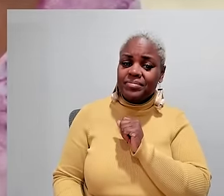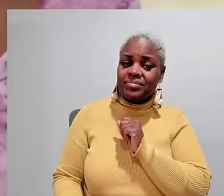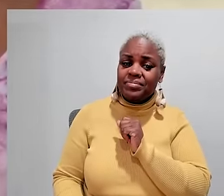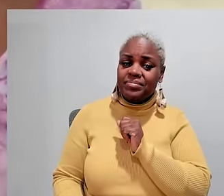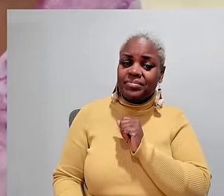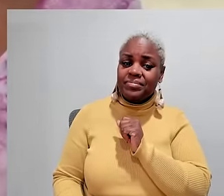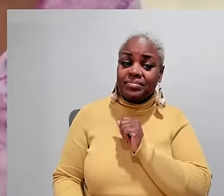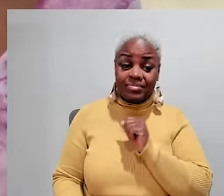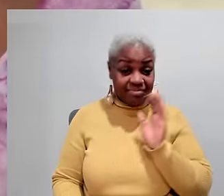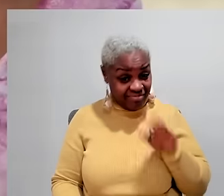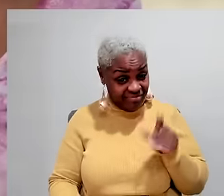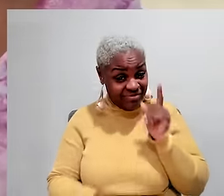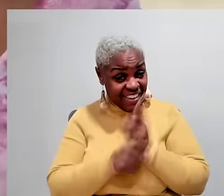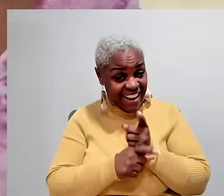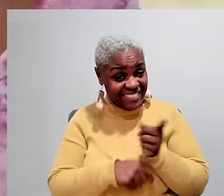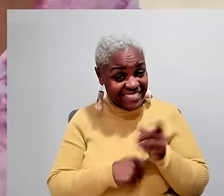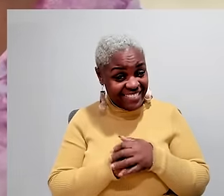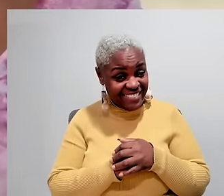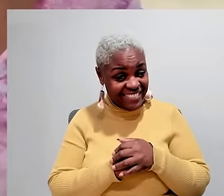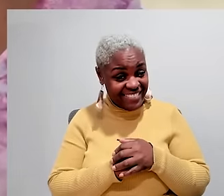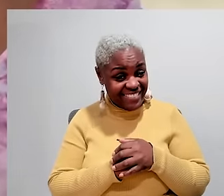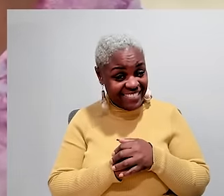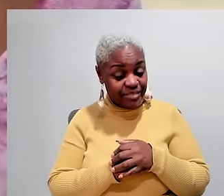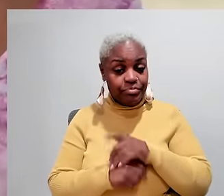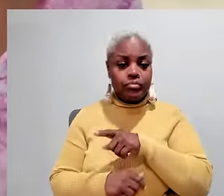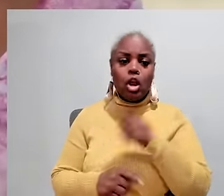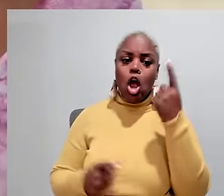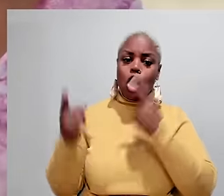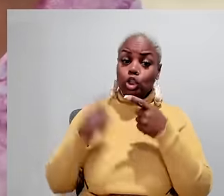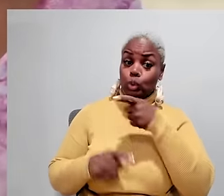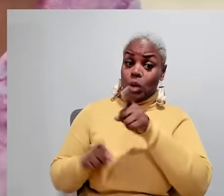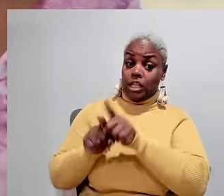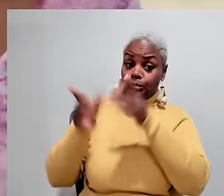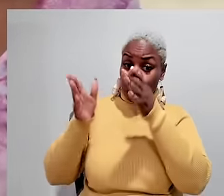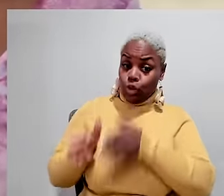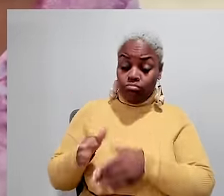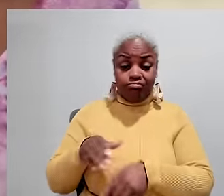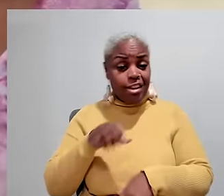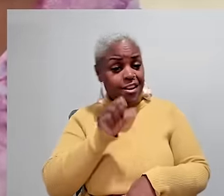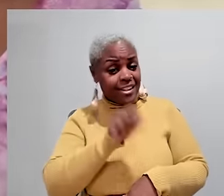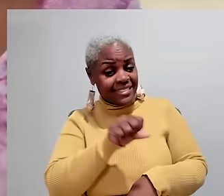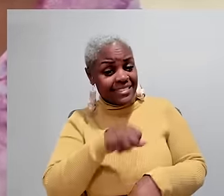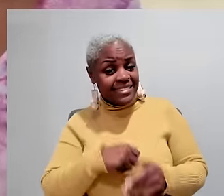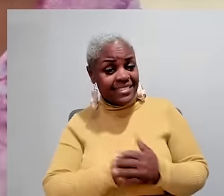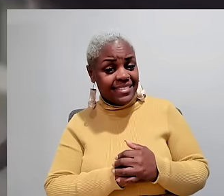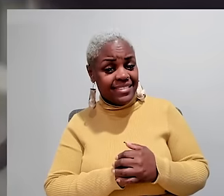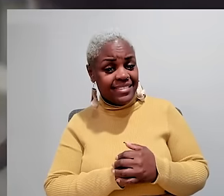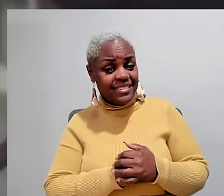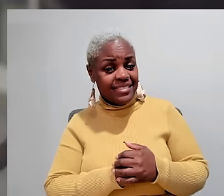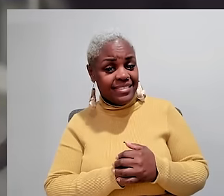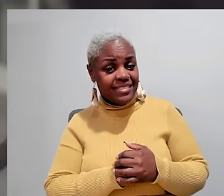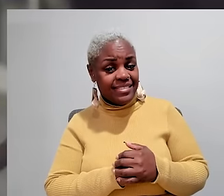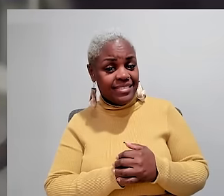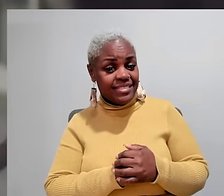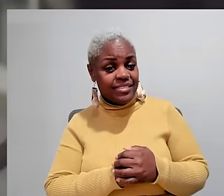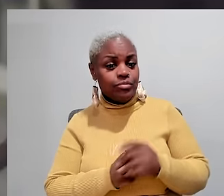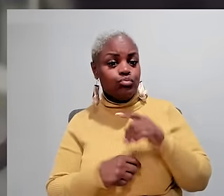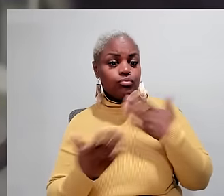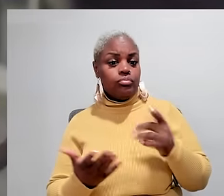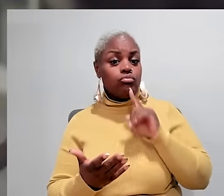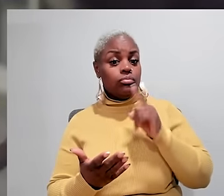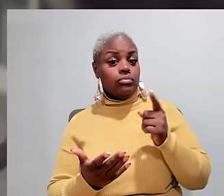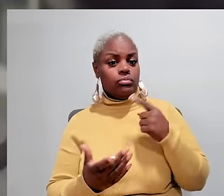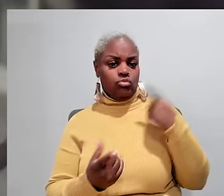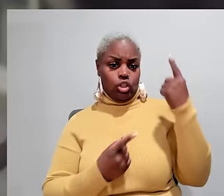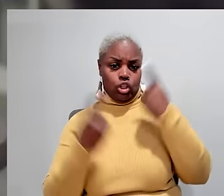person he really does don't you talk yeah so he considers you his